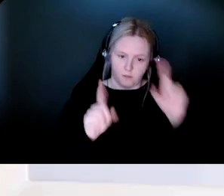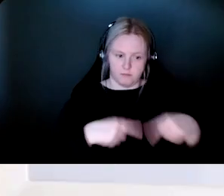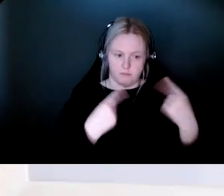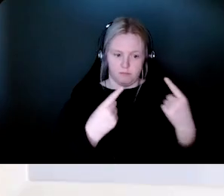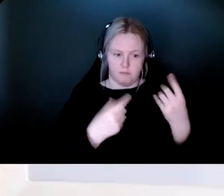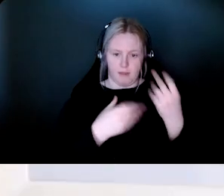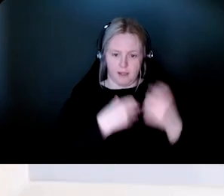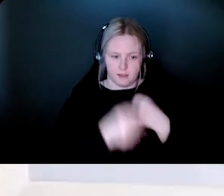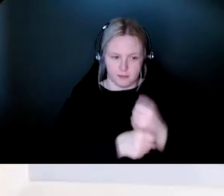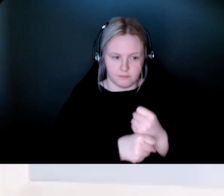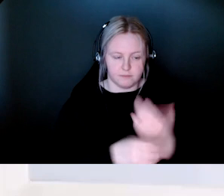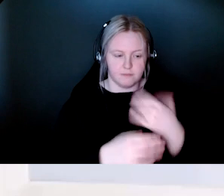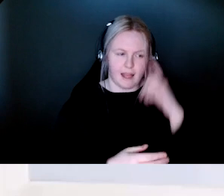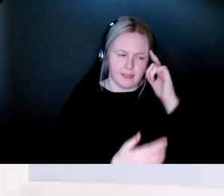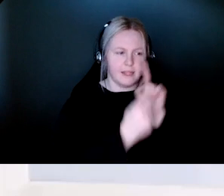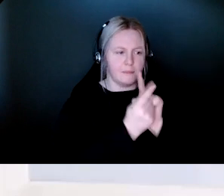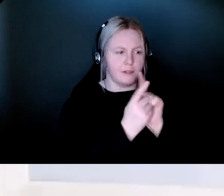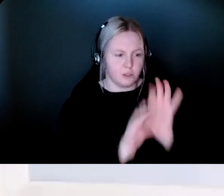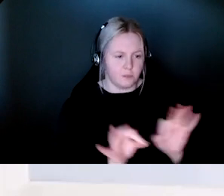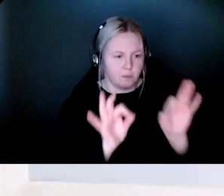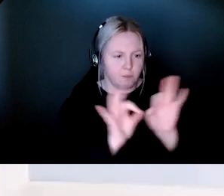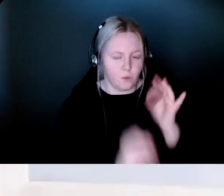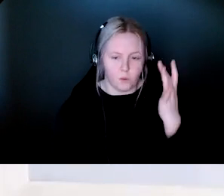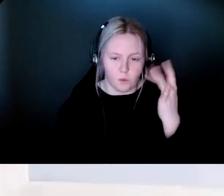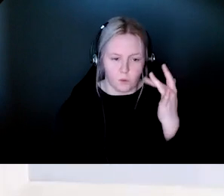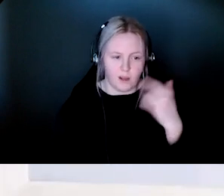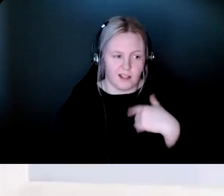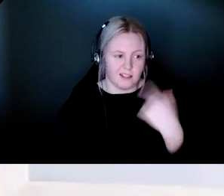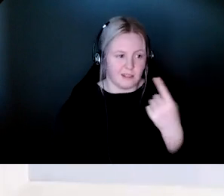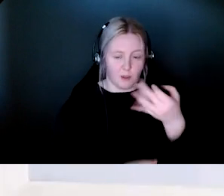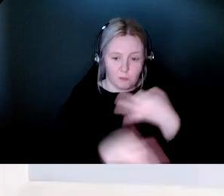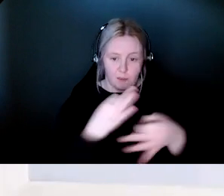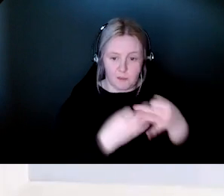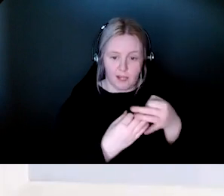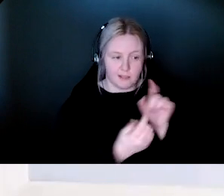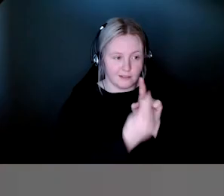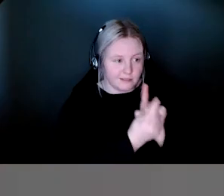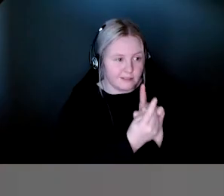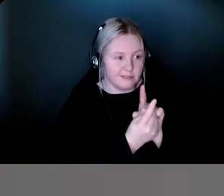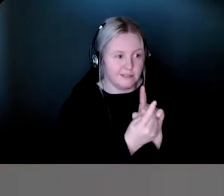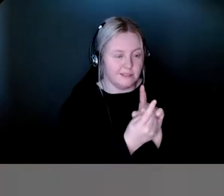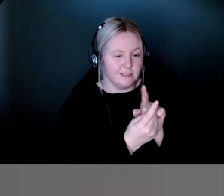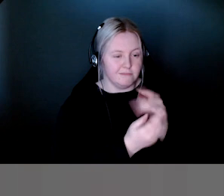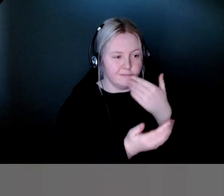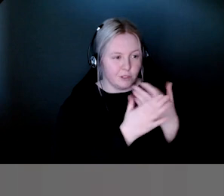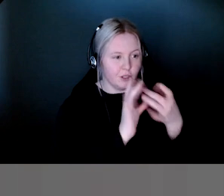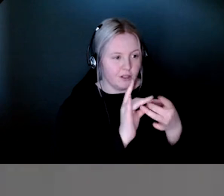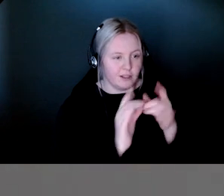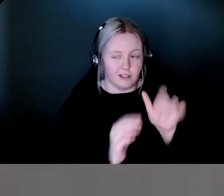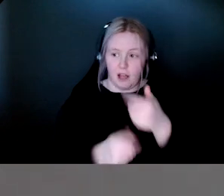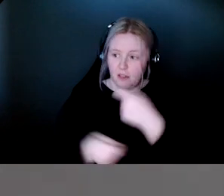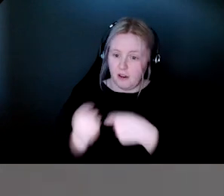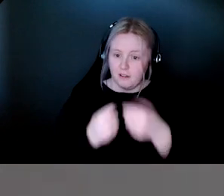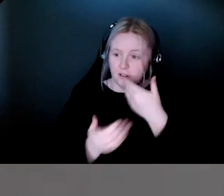is important because I don't think there's anything else that can replace that one to one connection that you have with your mentor or your mentee. There's an expression